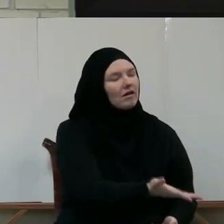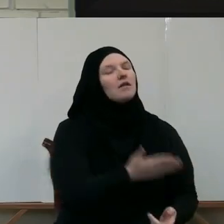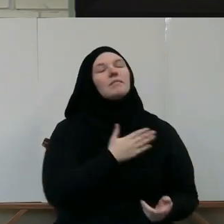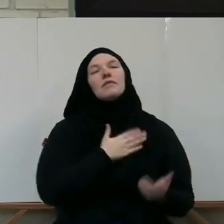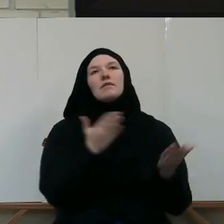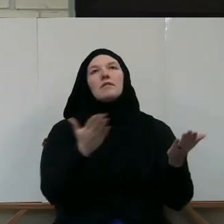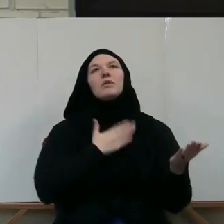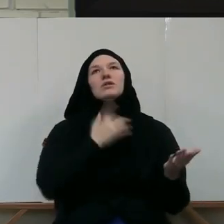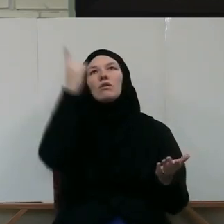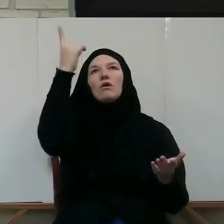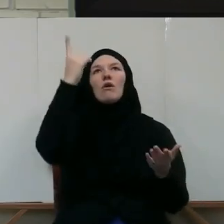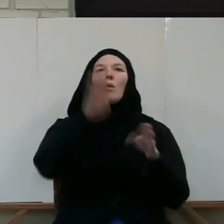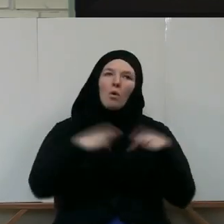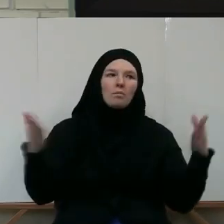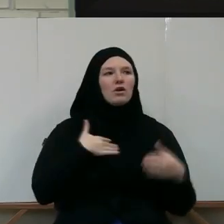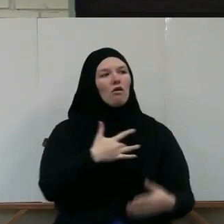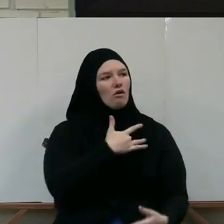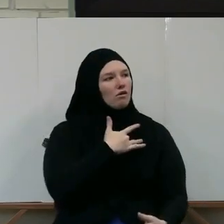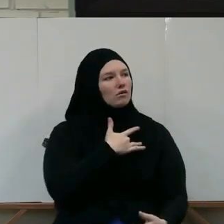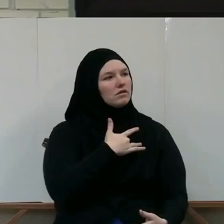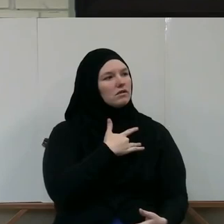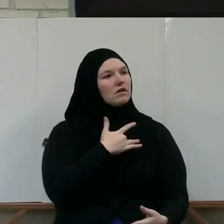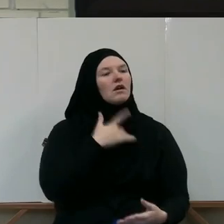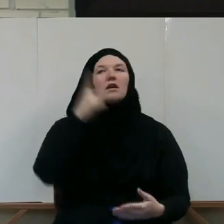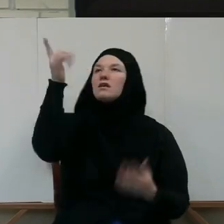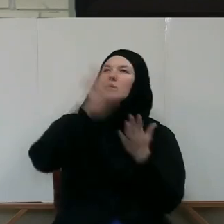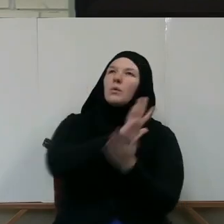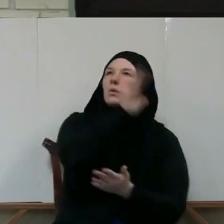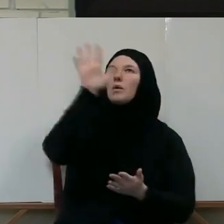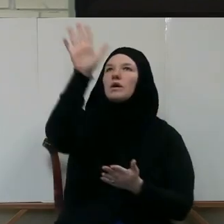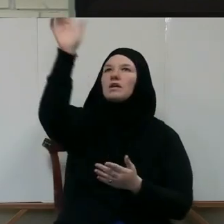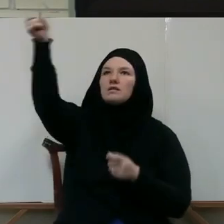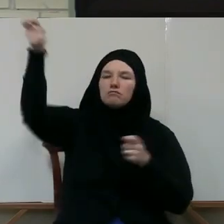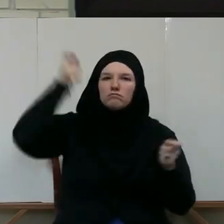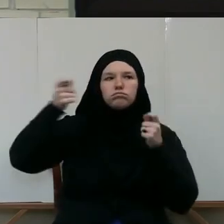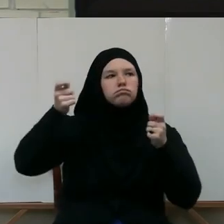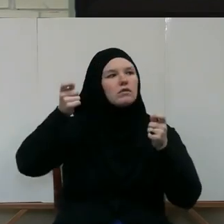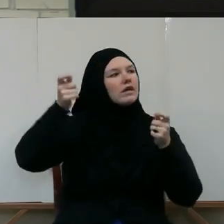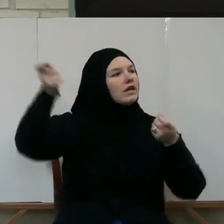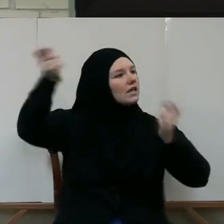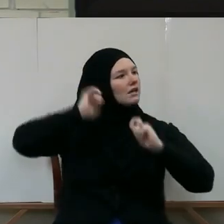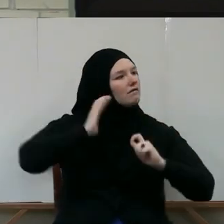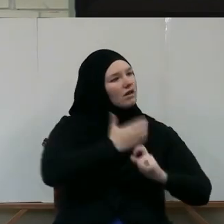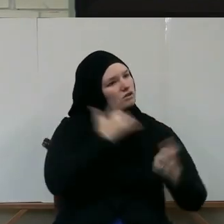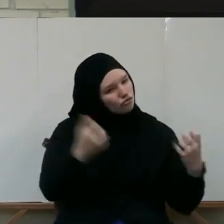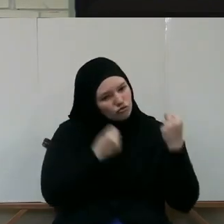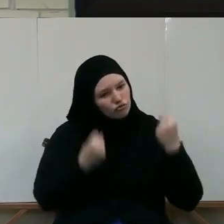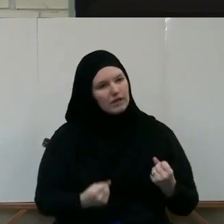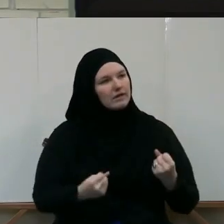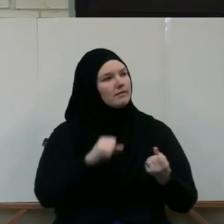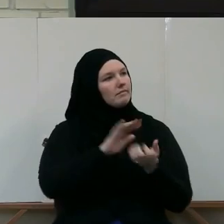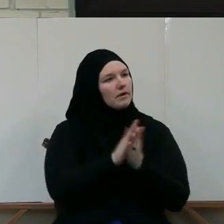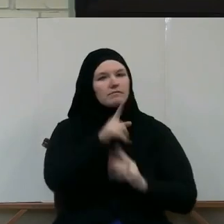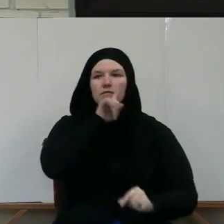To take Him For who He is In His glory In His majesty And to give us the strength To be